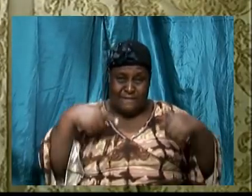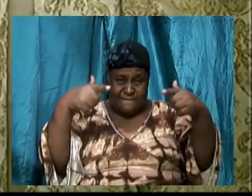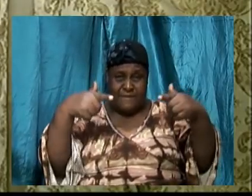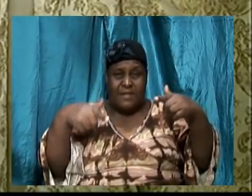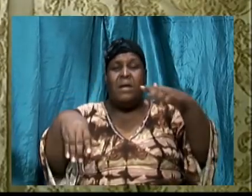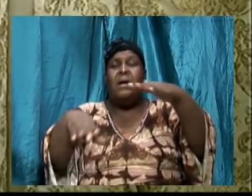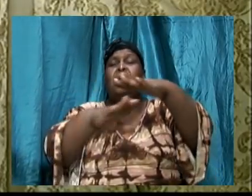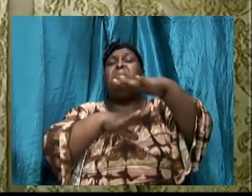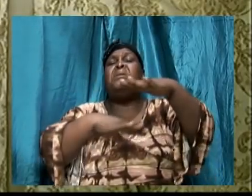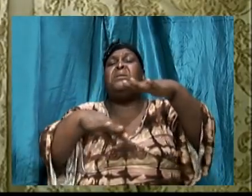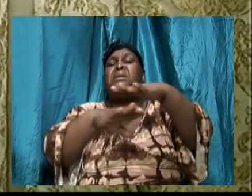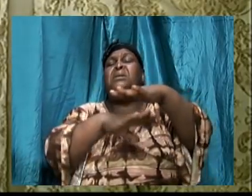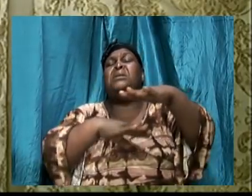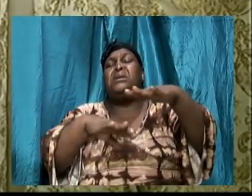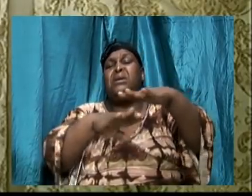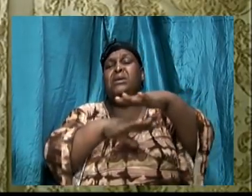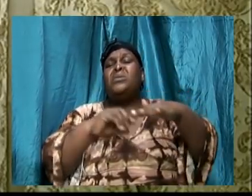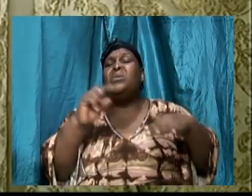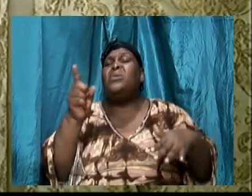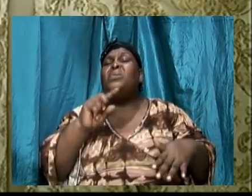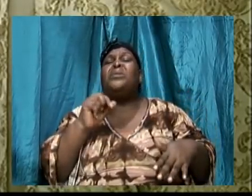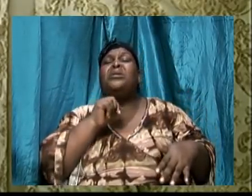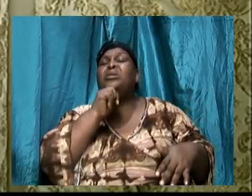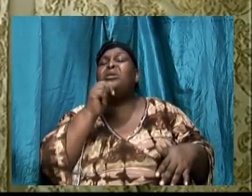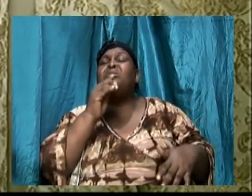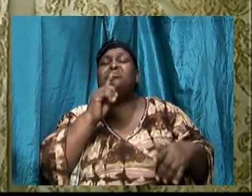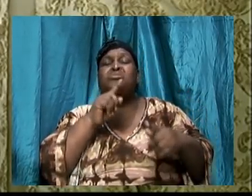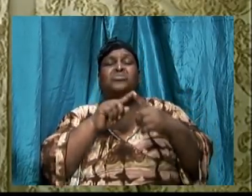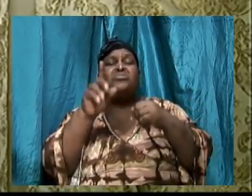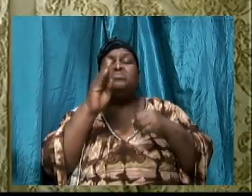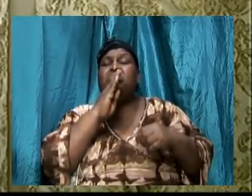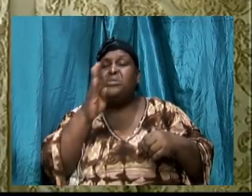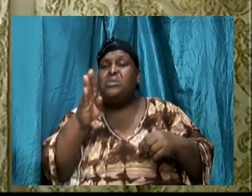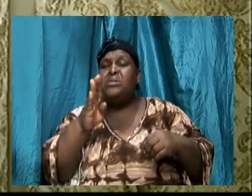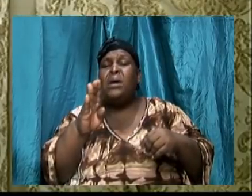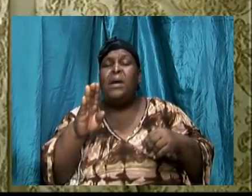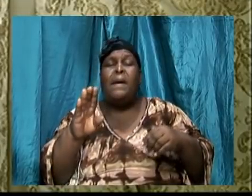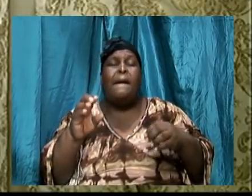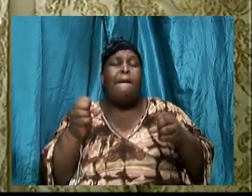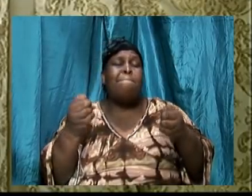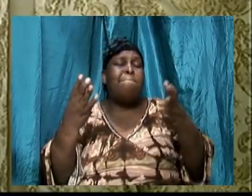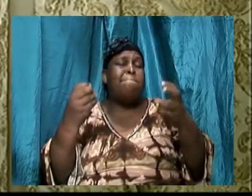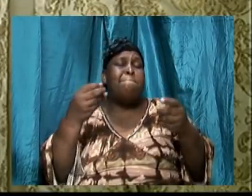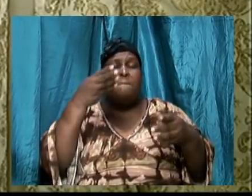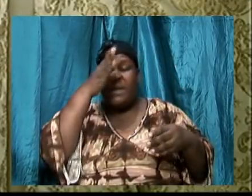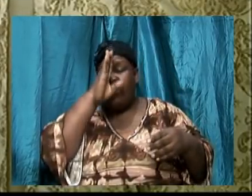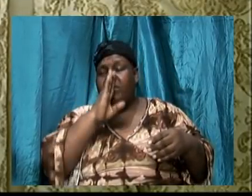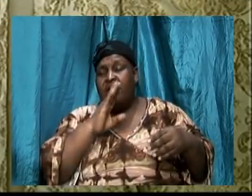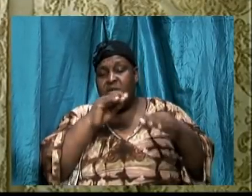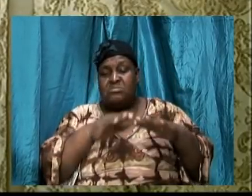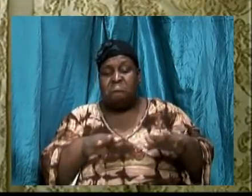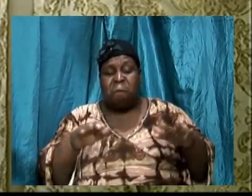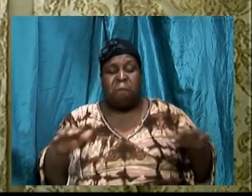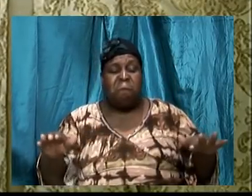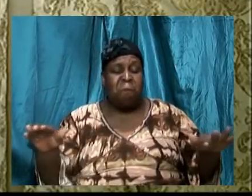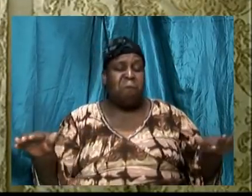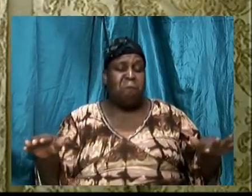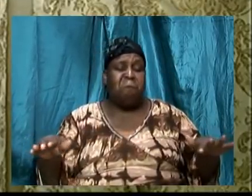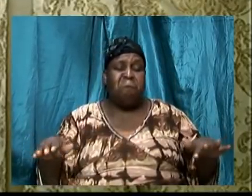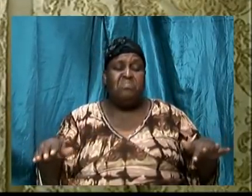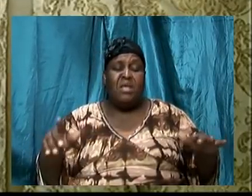where they are supposed to be. Many of God's children living beneath and below their privilege